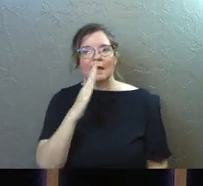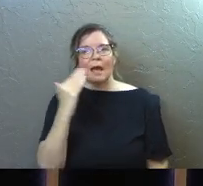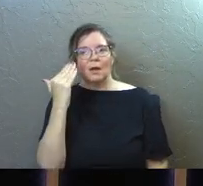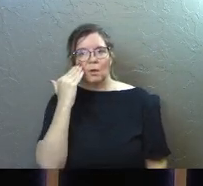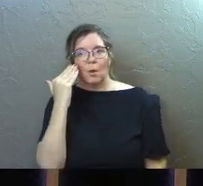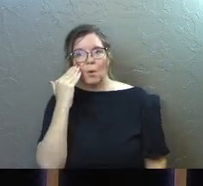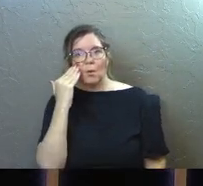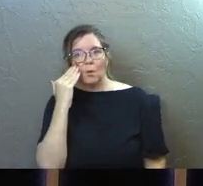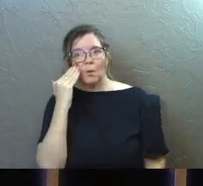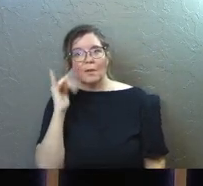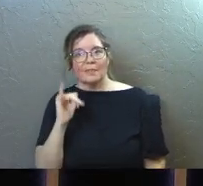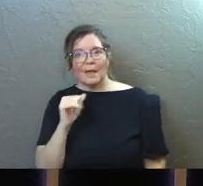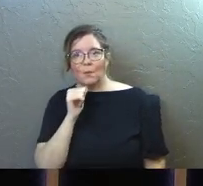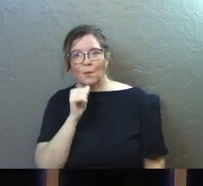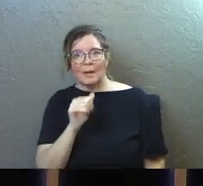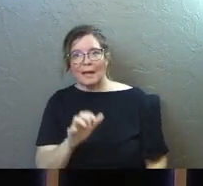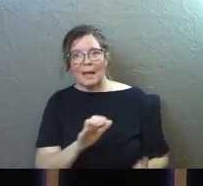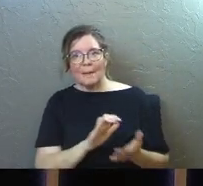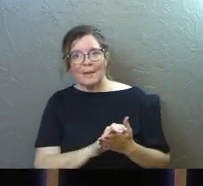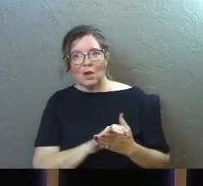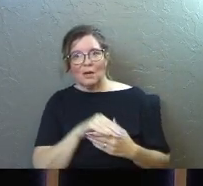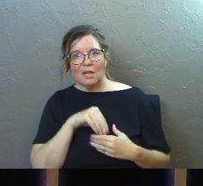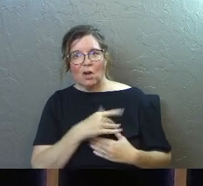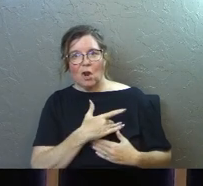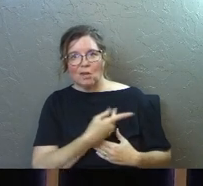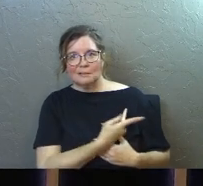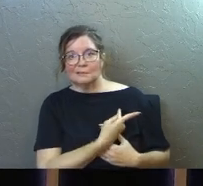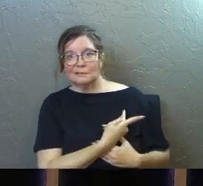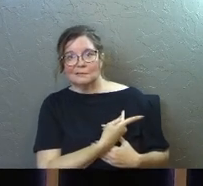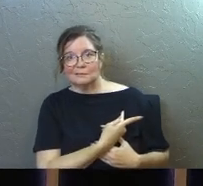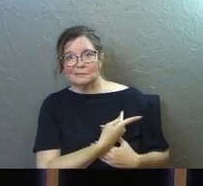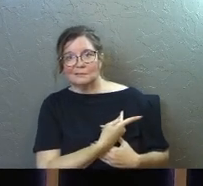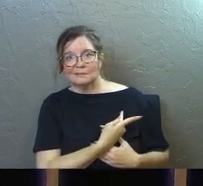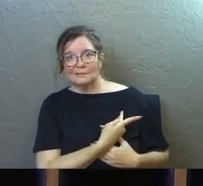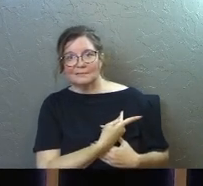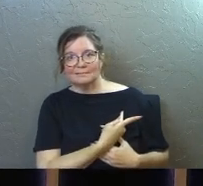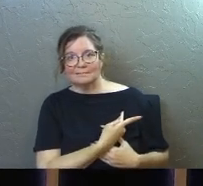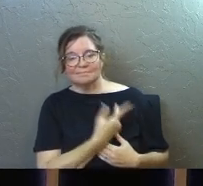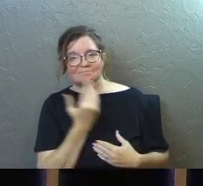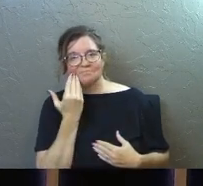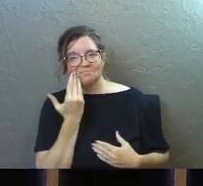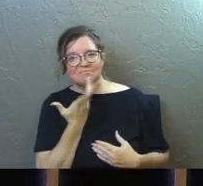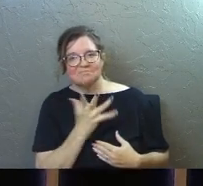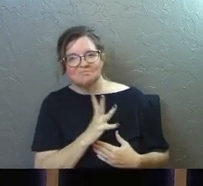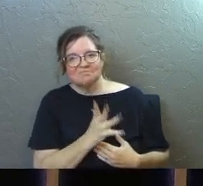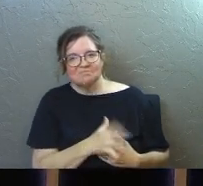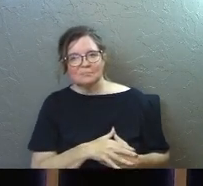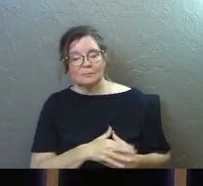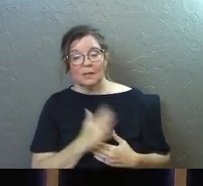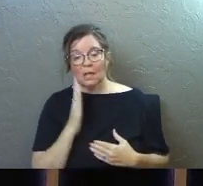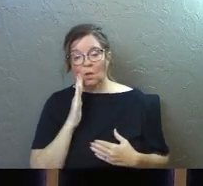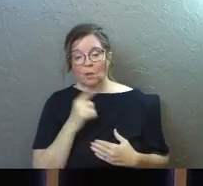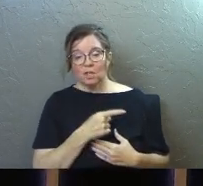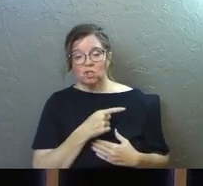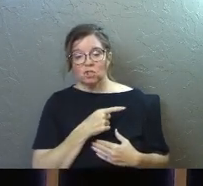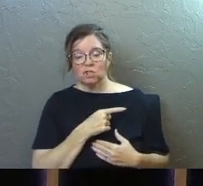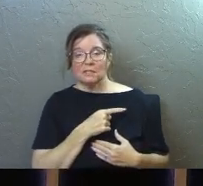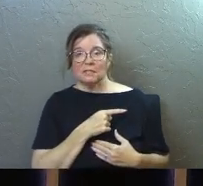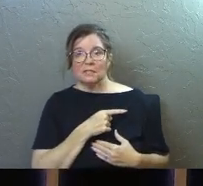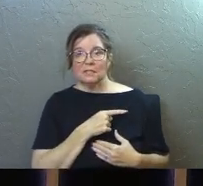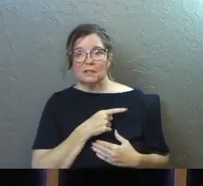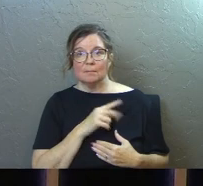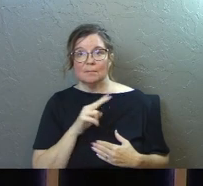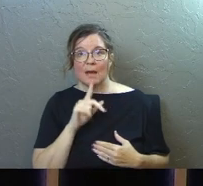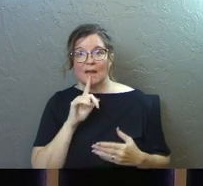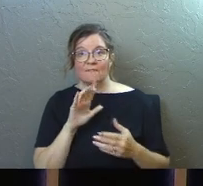God knows that we're not married in our hearts, he and his previous wife. He knows that she violated